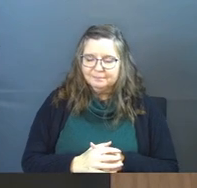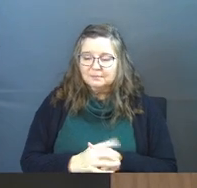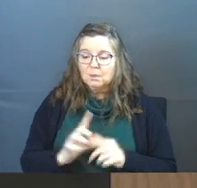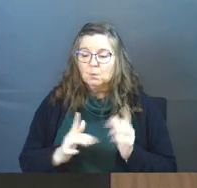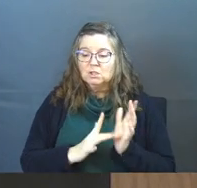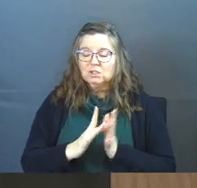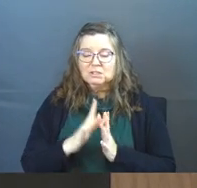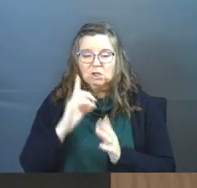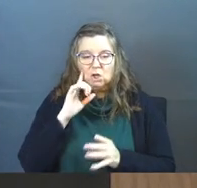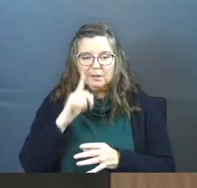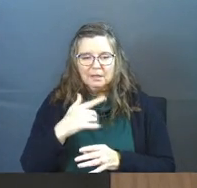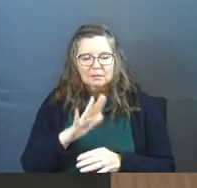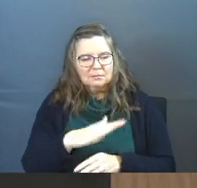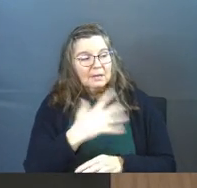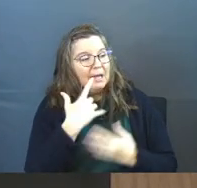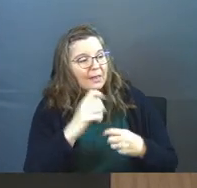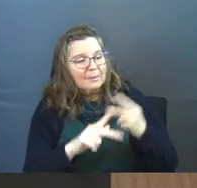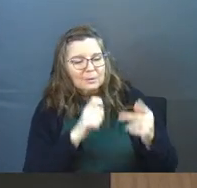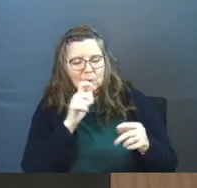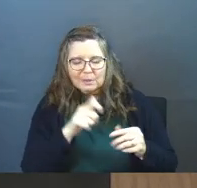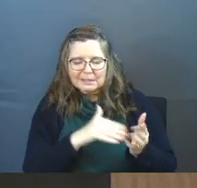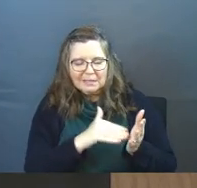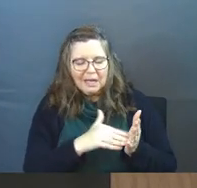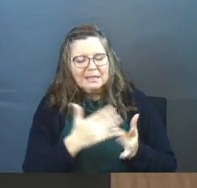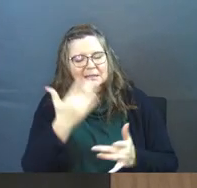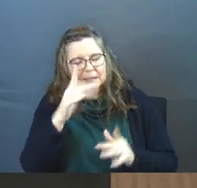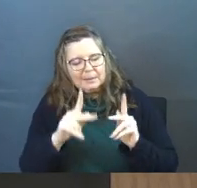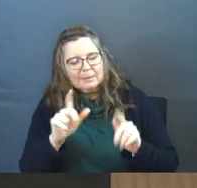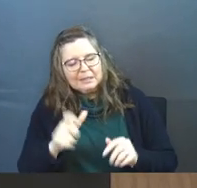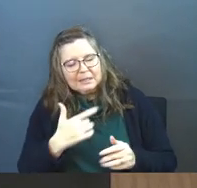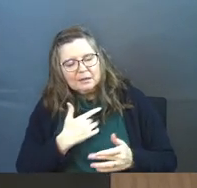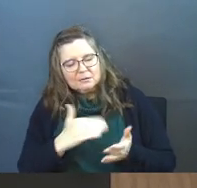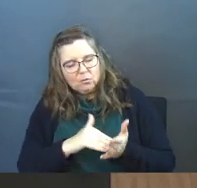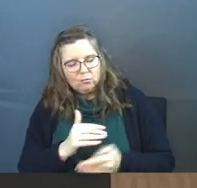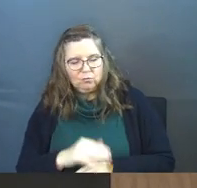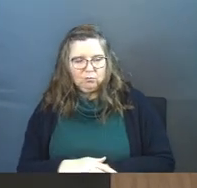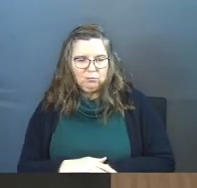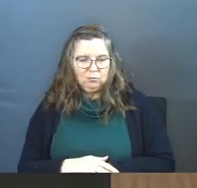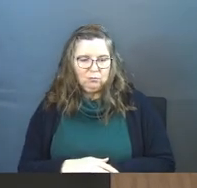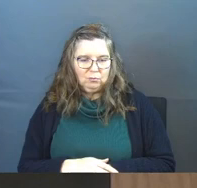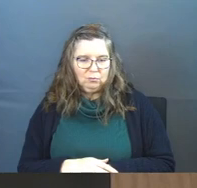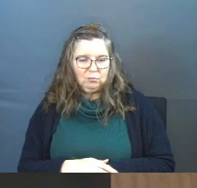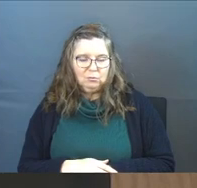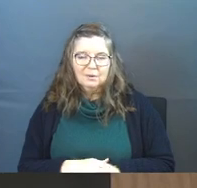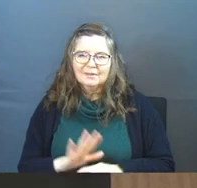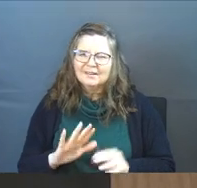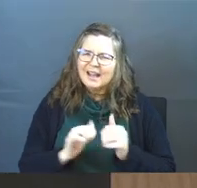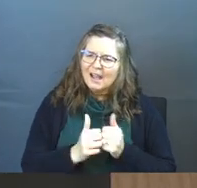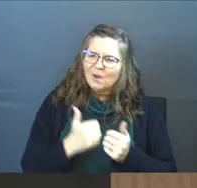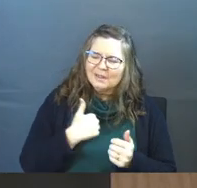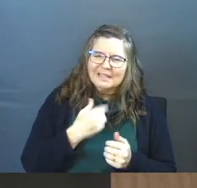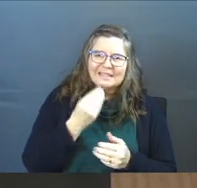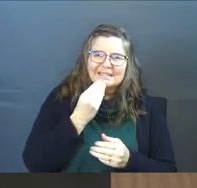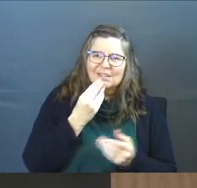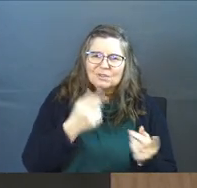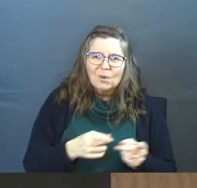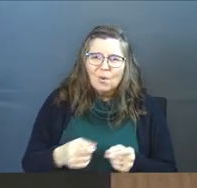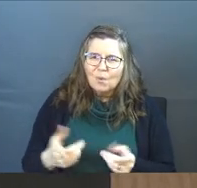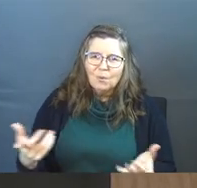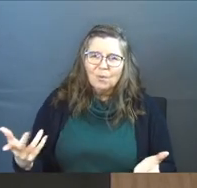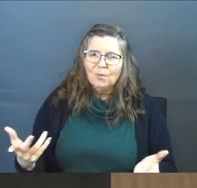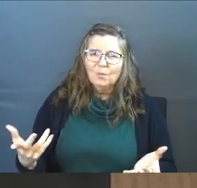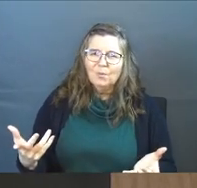When Jesus heard this, told them, healthy people don't need a doctor, sick people do. I mean, how did these dinners go?